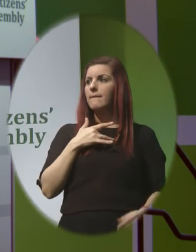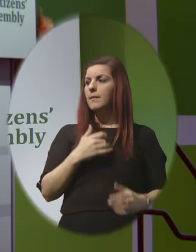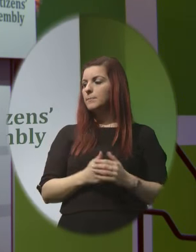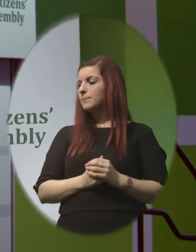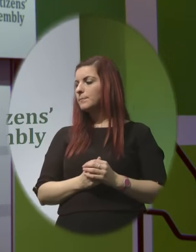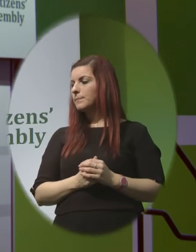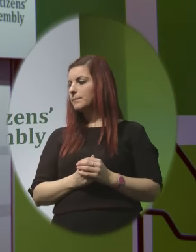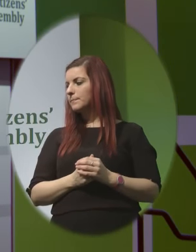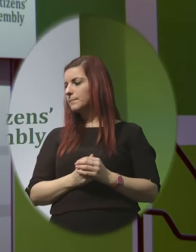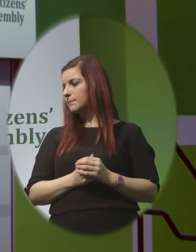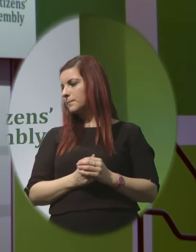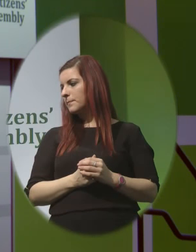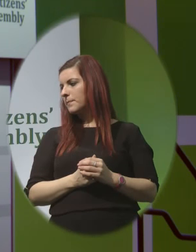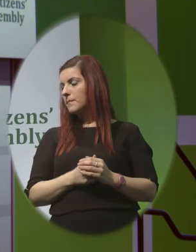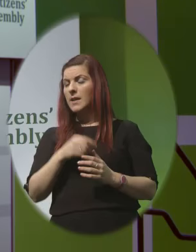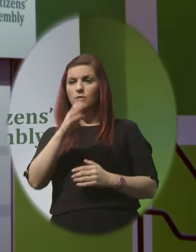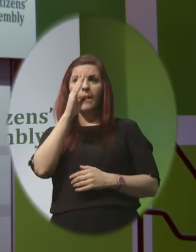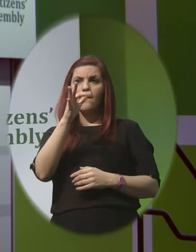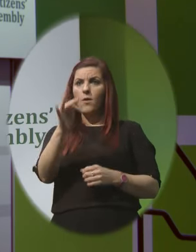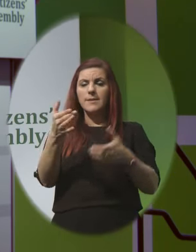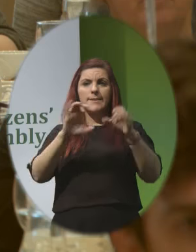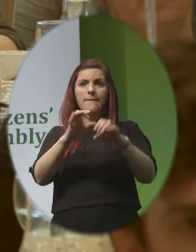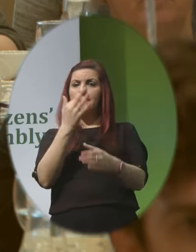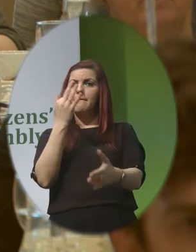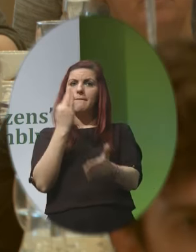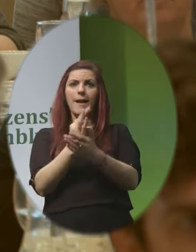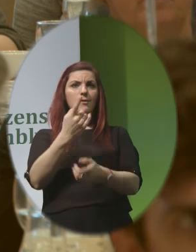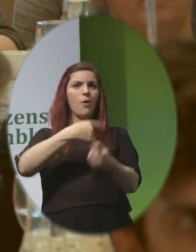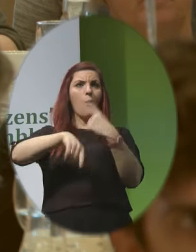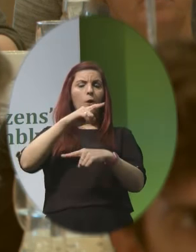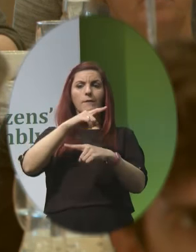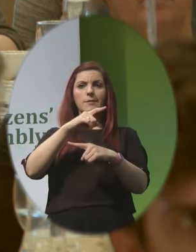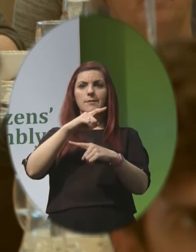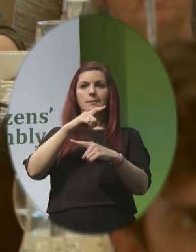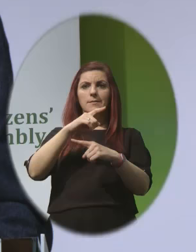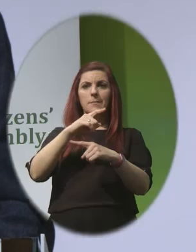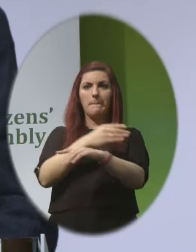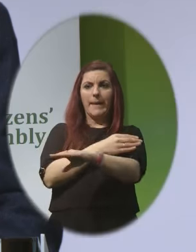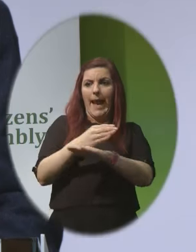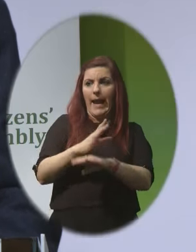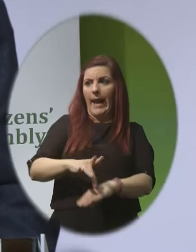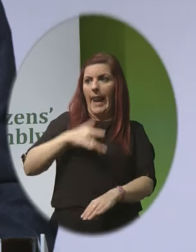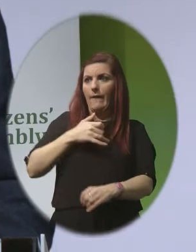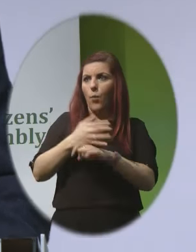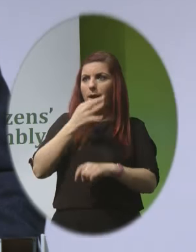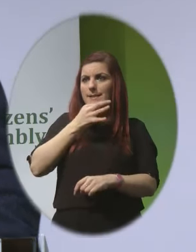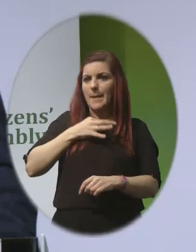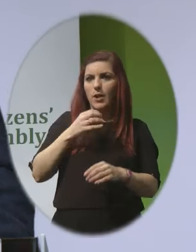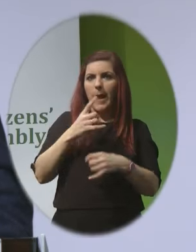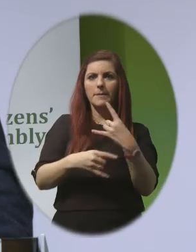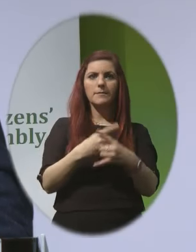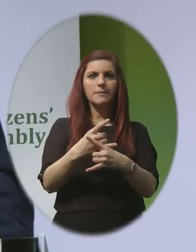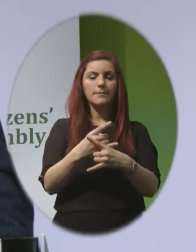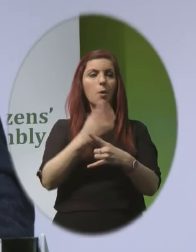It is a straightforward scientific fact That each one of us began life at conception Thanks to advances in technology